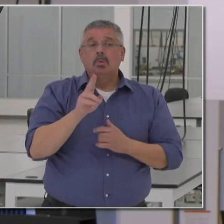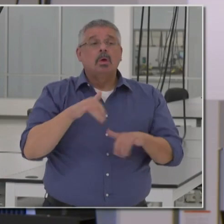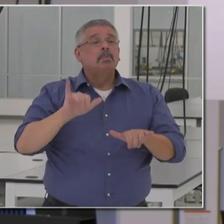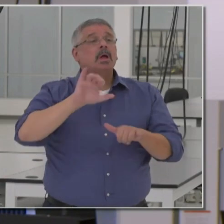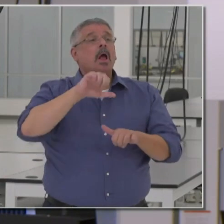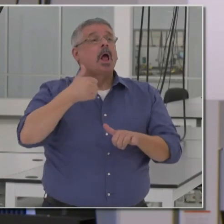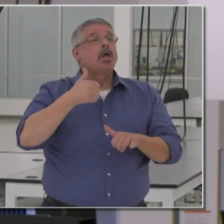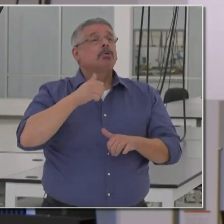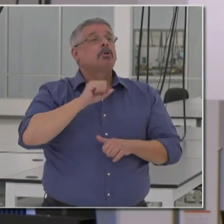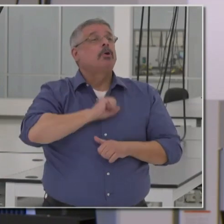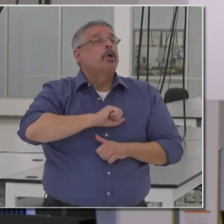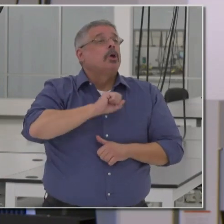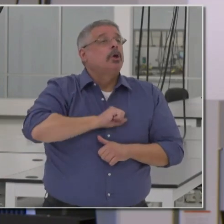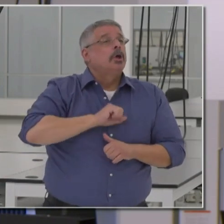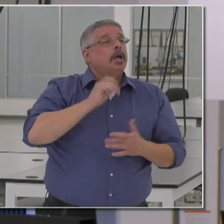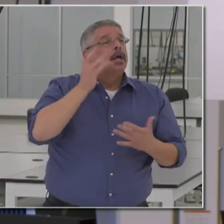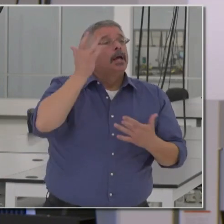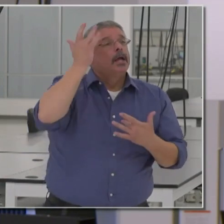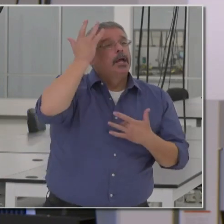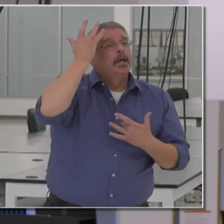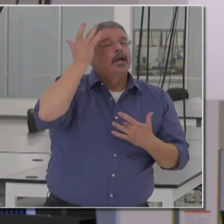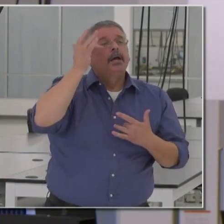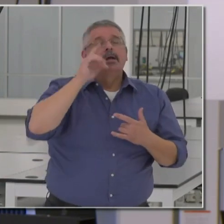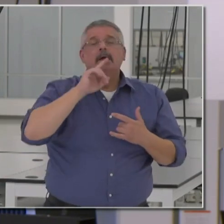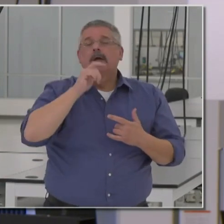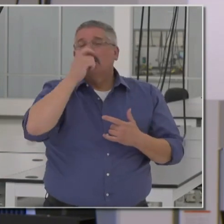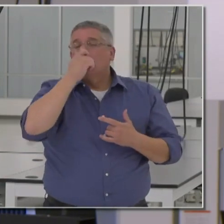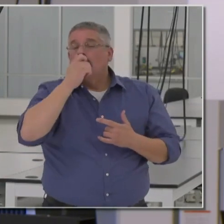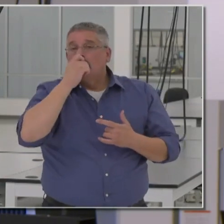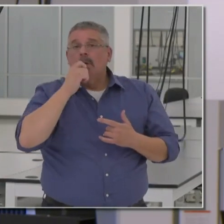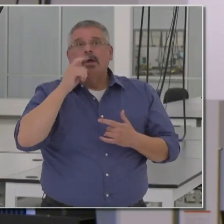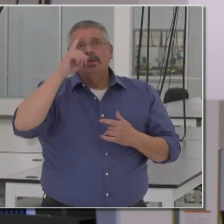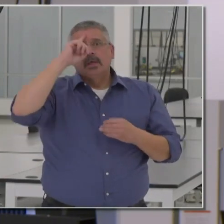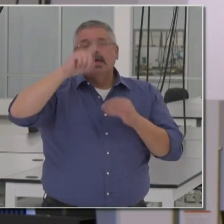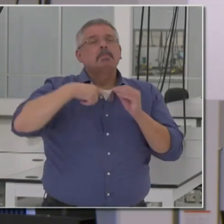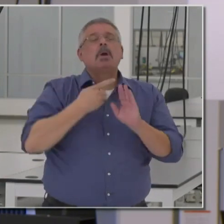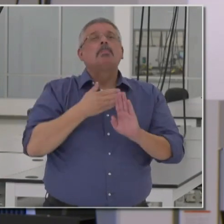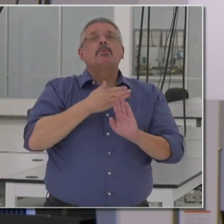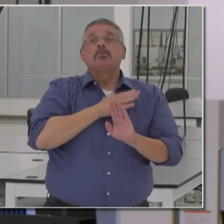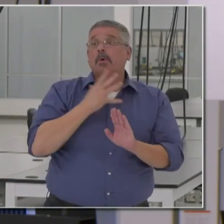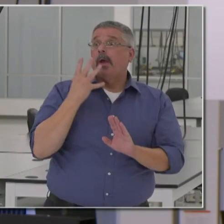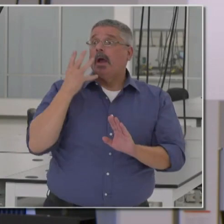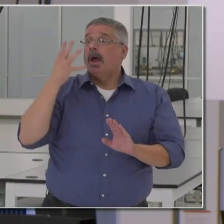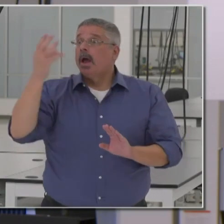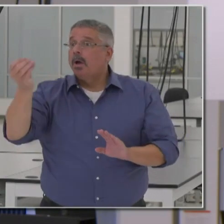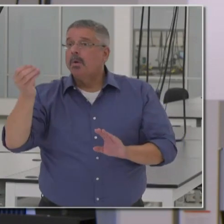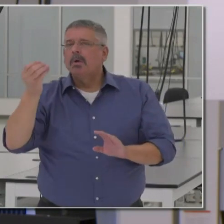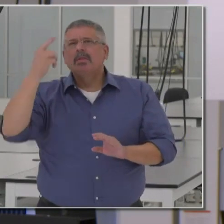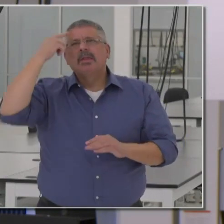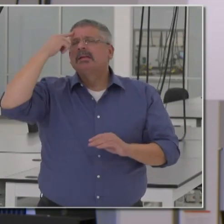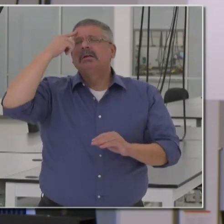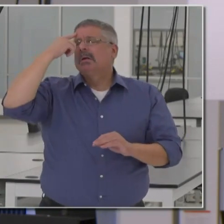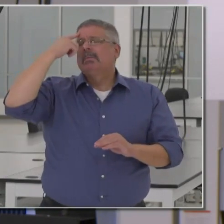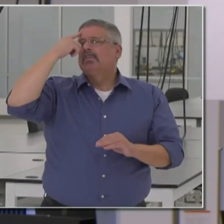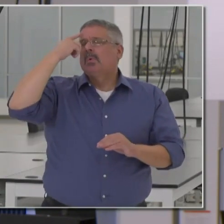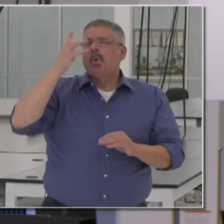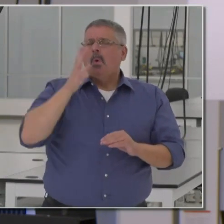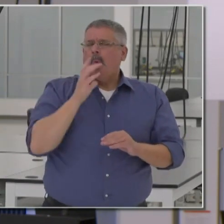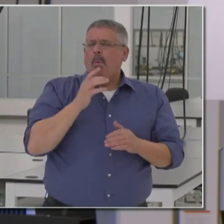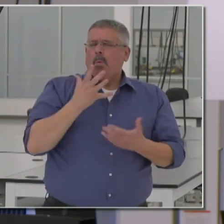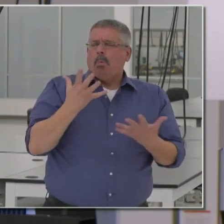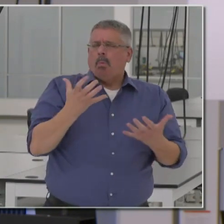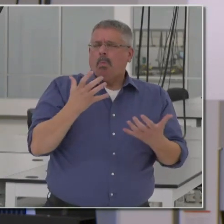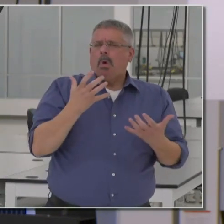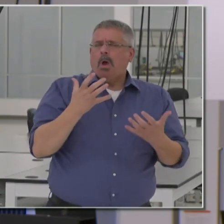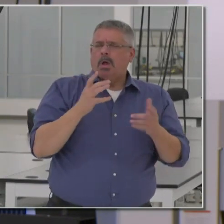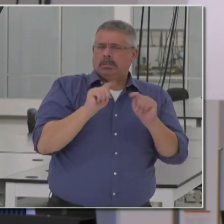other respiratory infections, common colds, that we think about what we do when we're sick and having symptoms, because we want to be part of